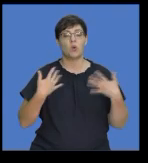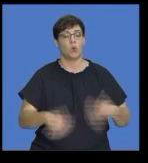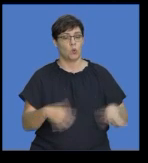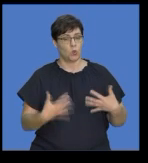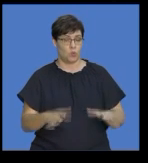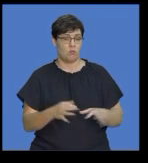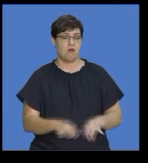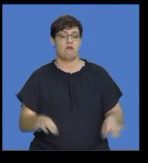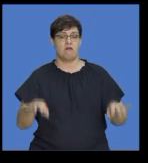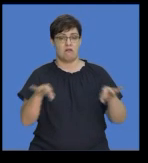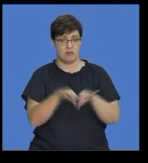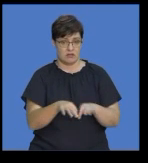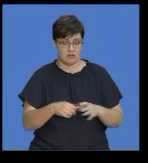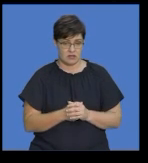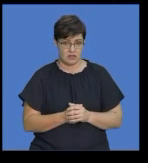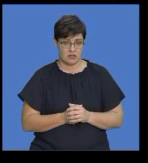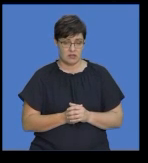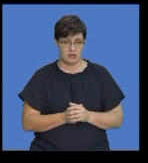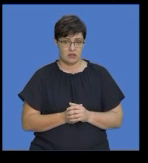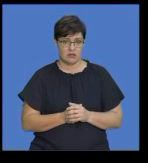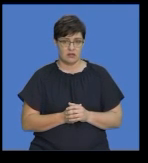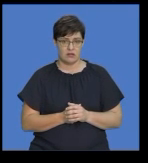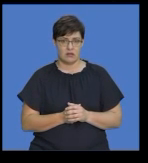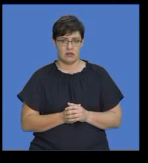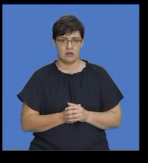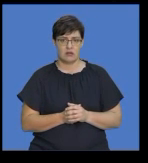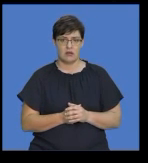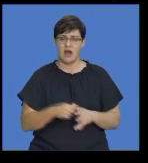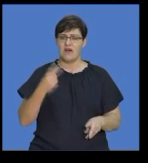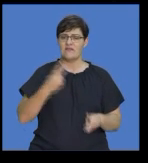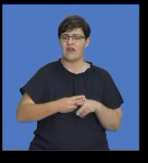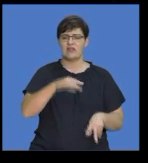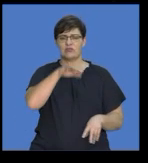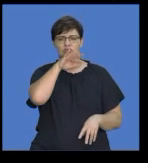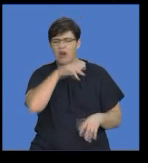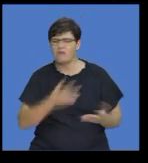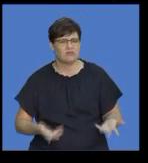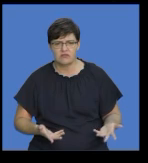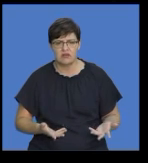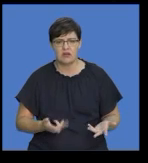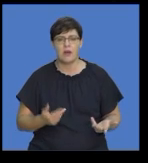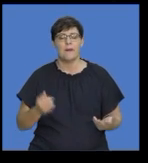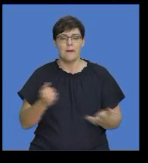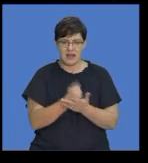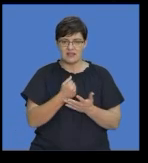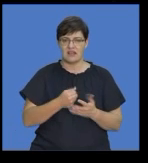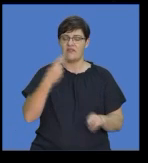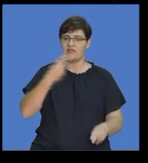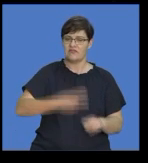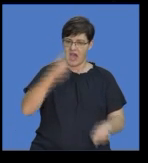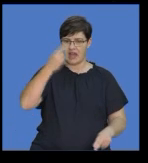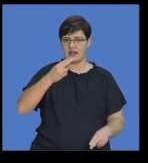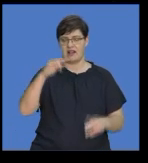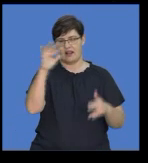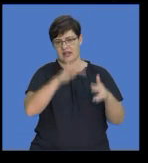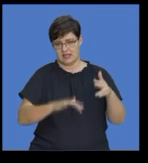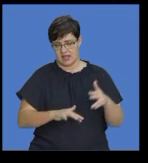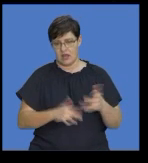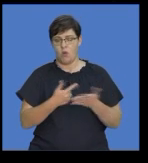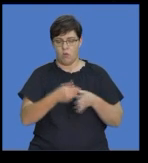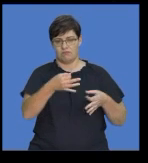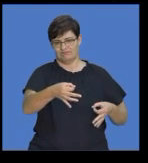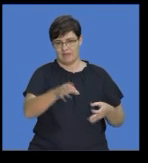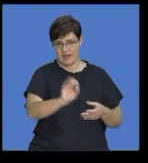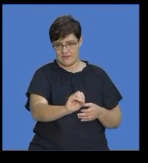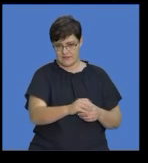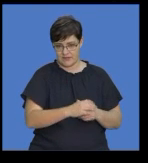there's no such thing as final drafts. We must have a final piece or a final essay. Okay. So, let's go